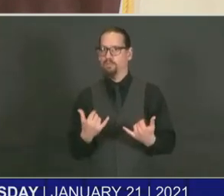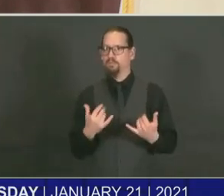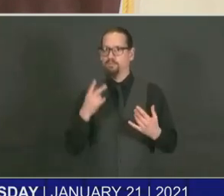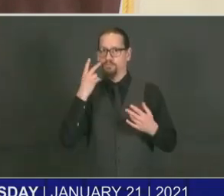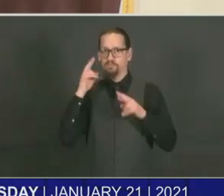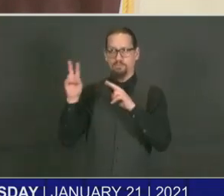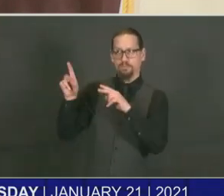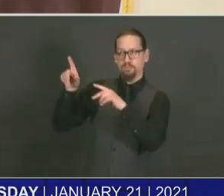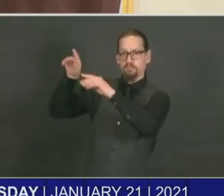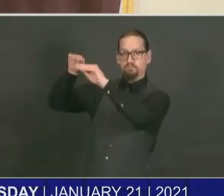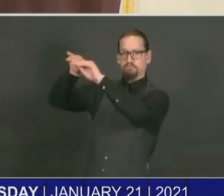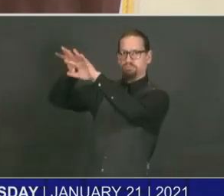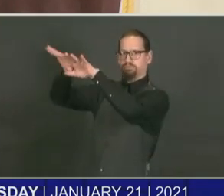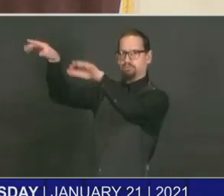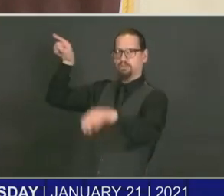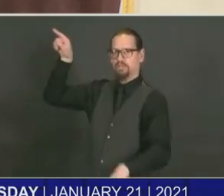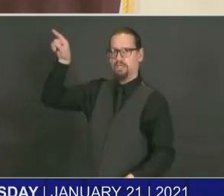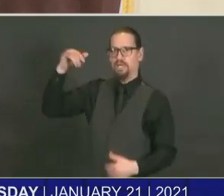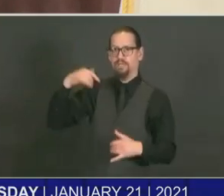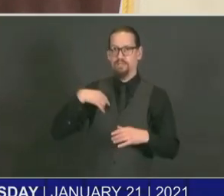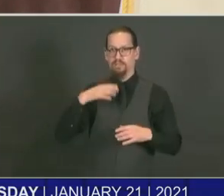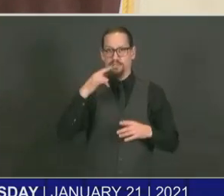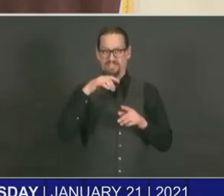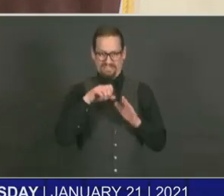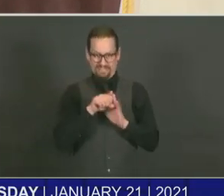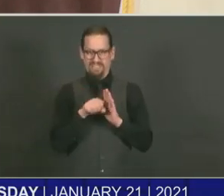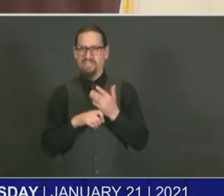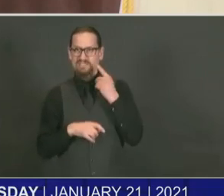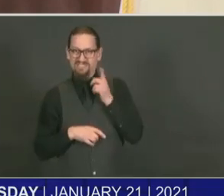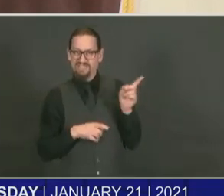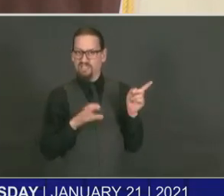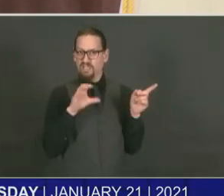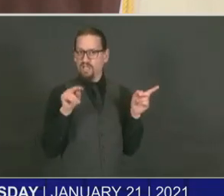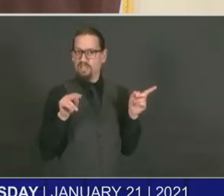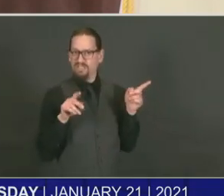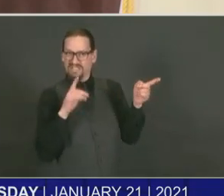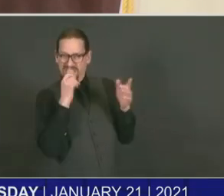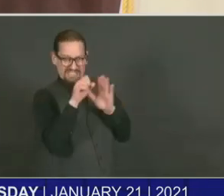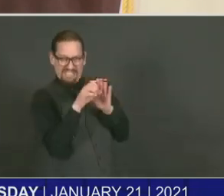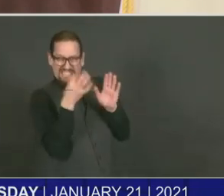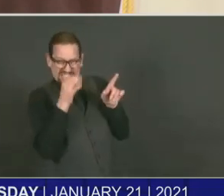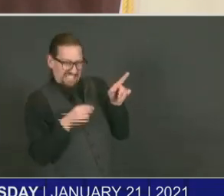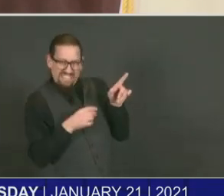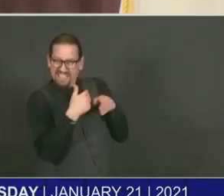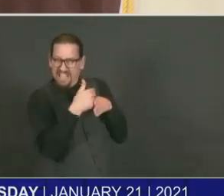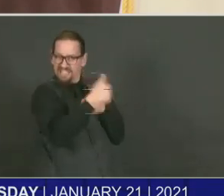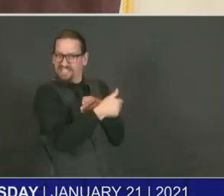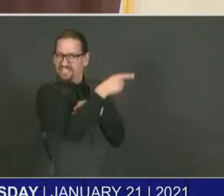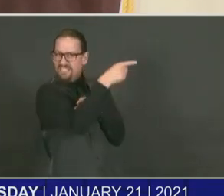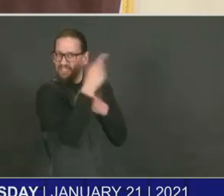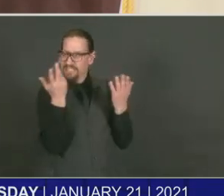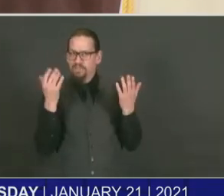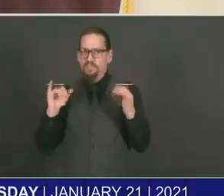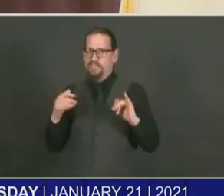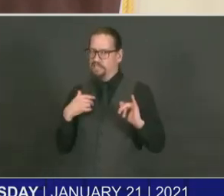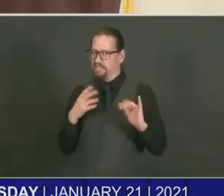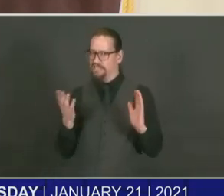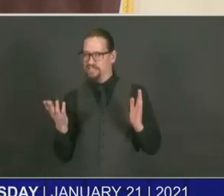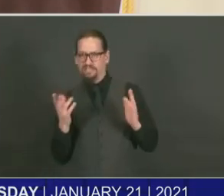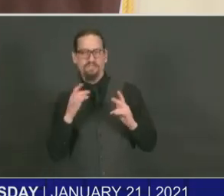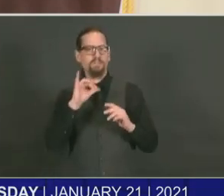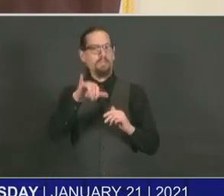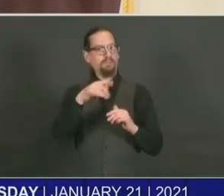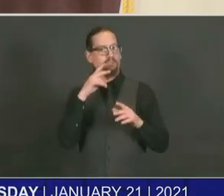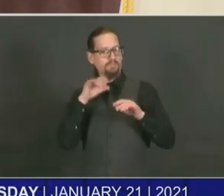we know it's in our neighboring states, as I said earlier. So where we are now, the systems that we want to continue to advance in